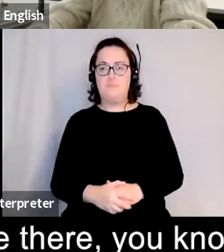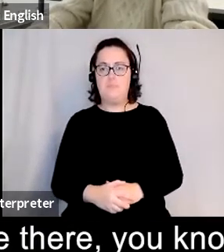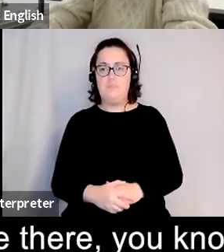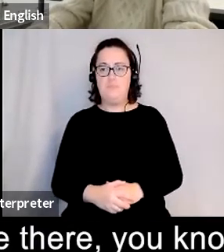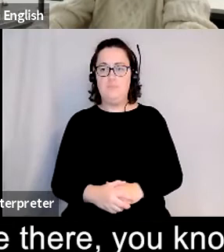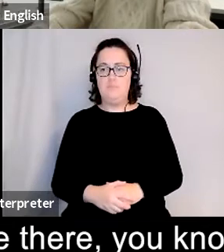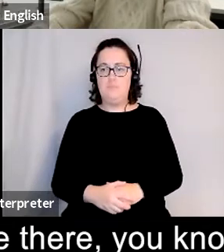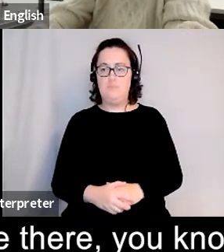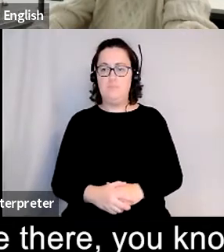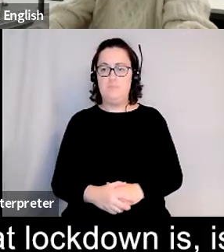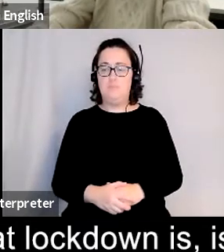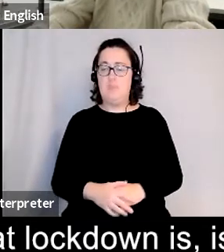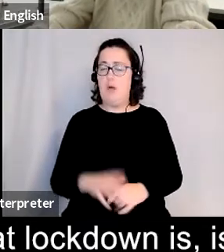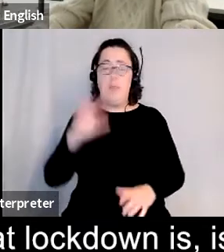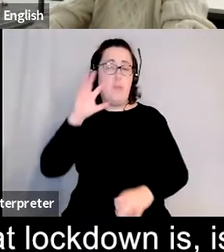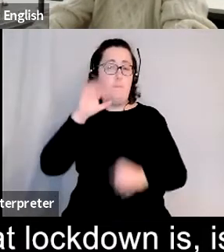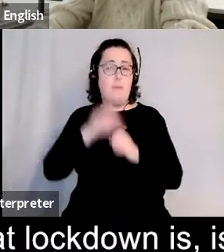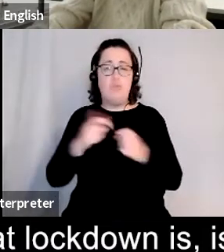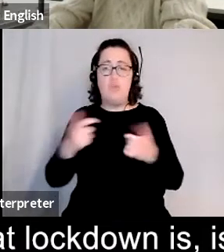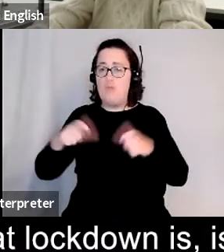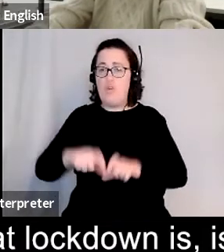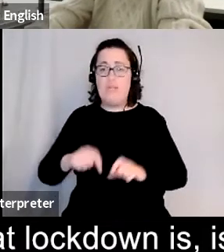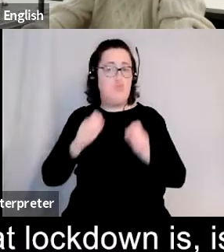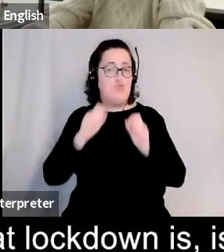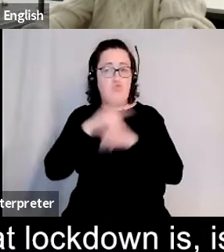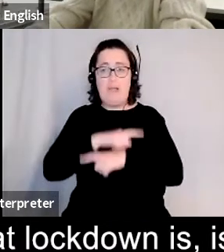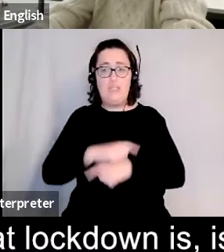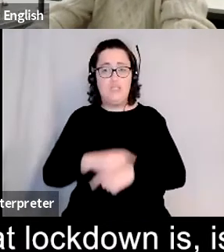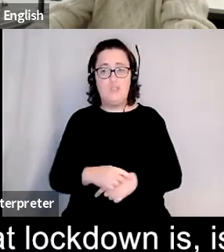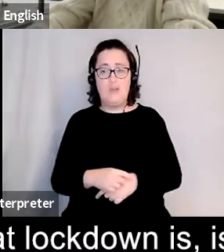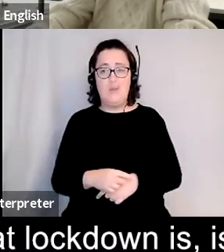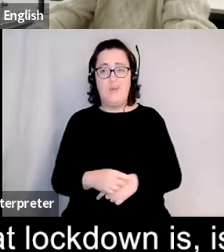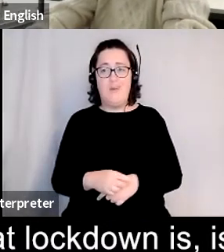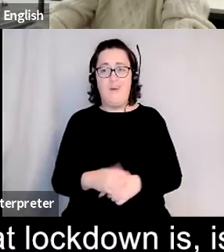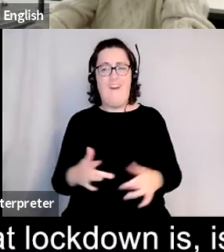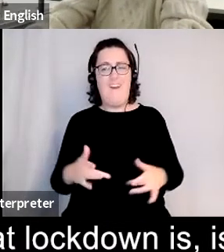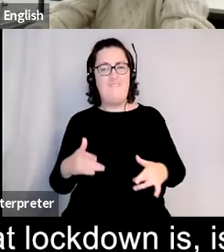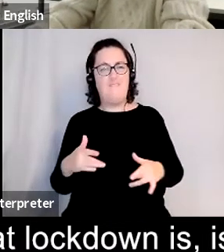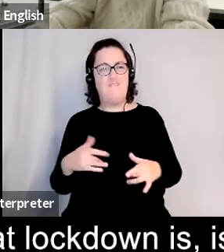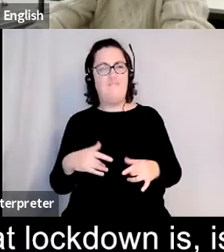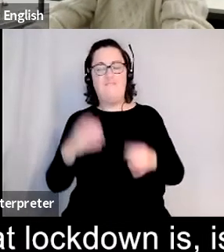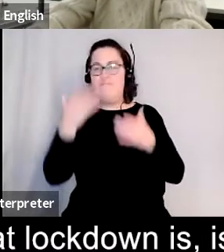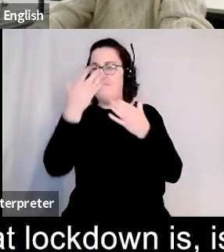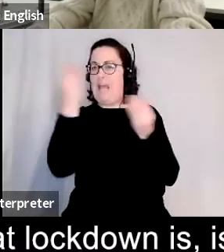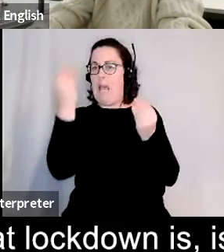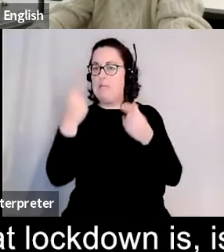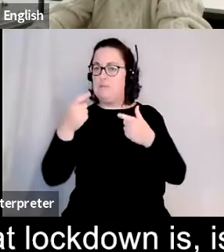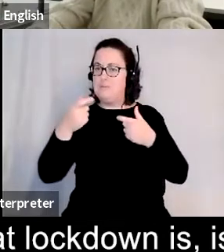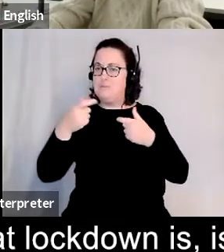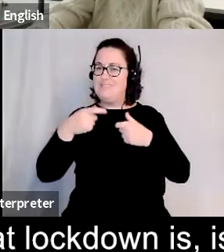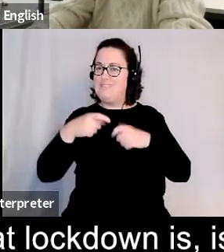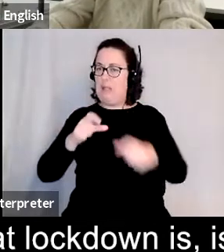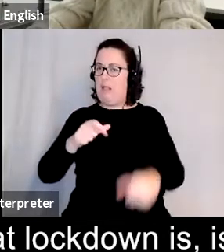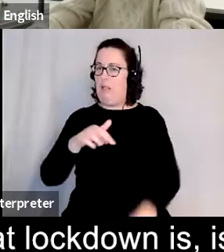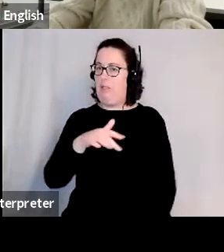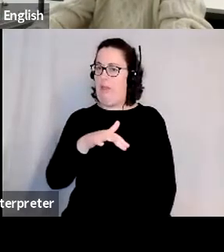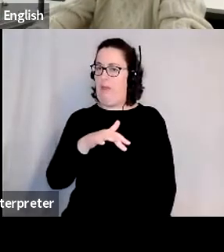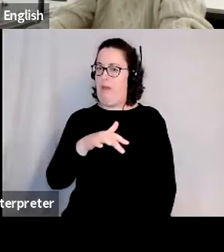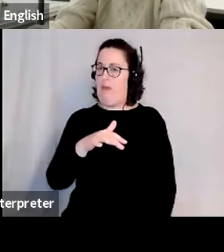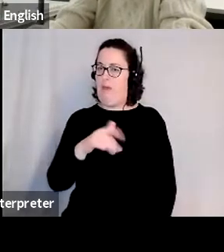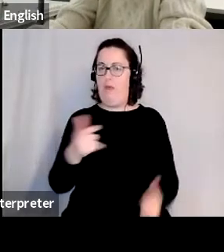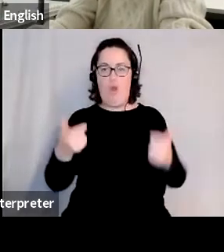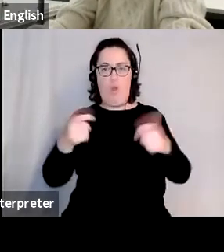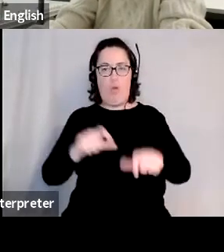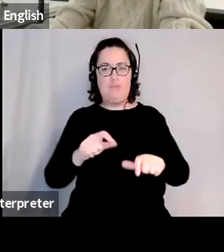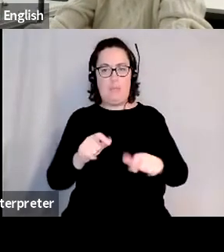stretch strange memories and i i forget that lockdown is straight is bizarrely still going on so again uh it feels miles and